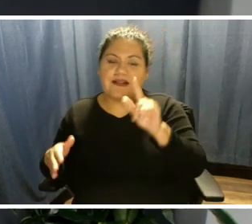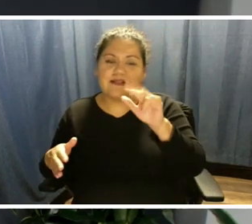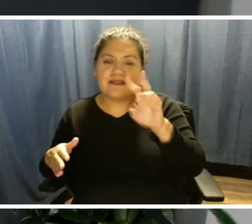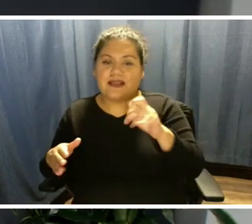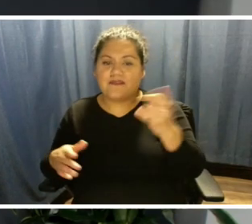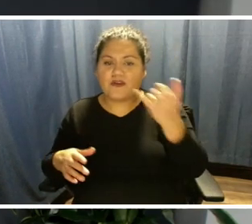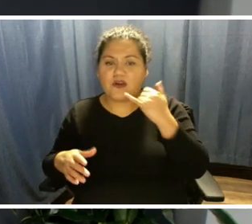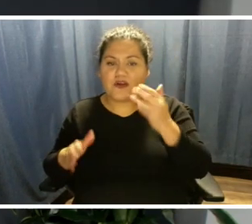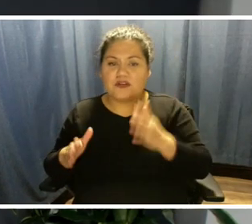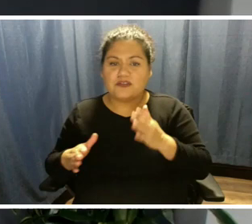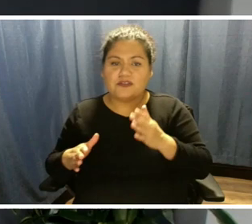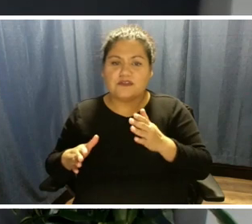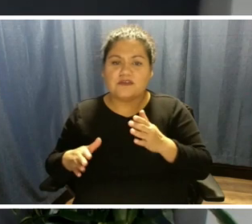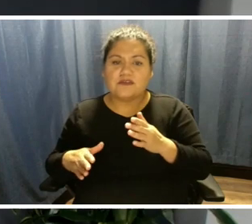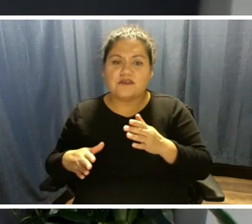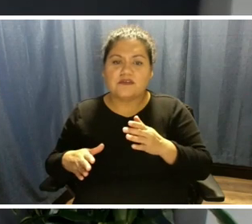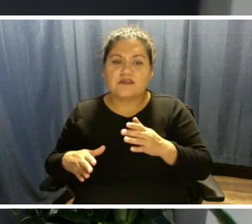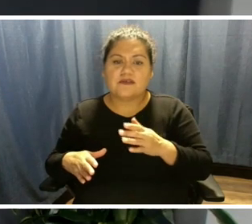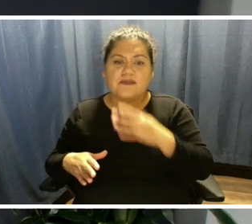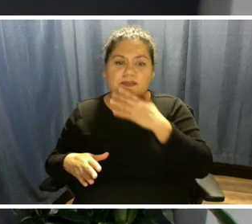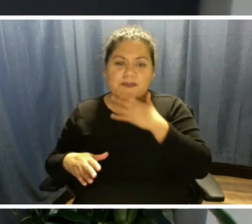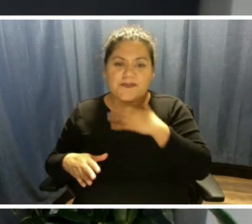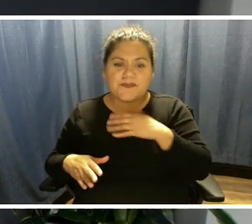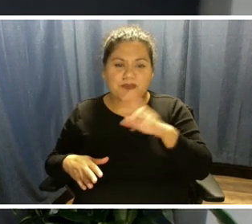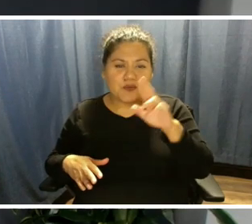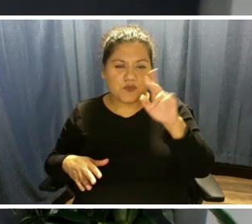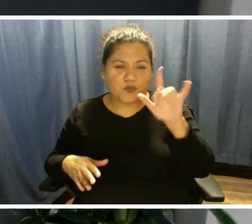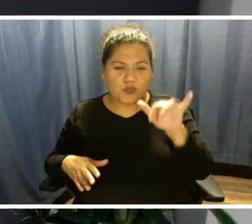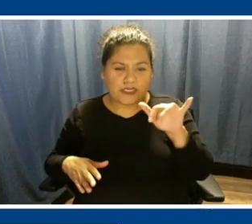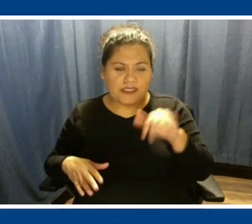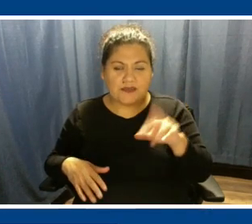I believe it's Rudy on the line that we have. Rudy?